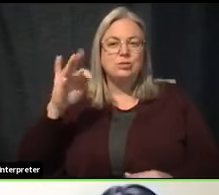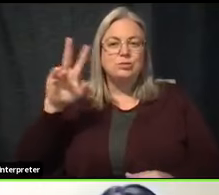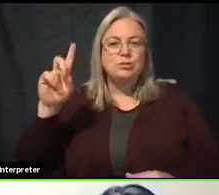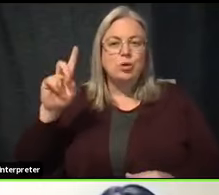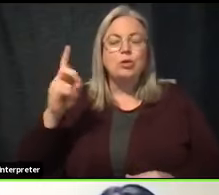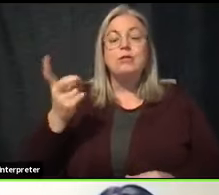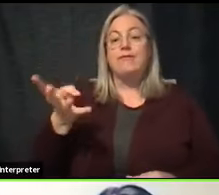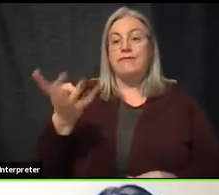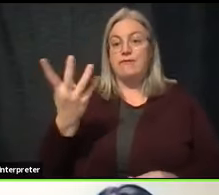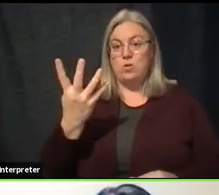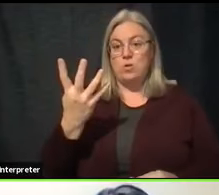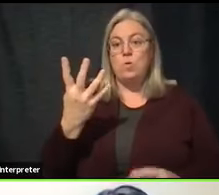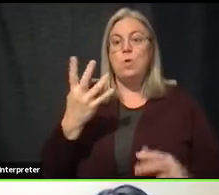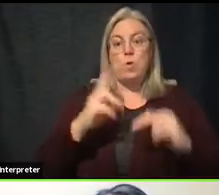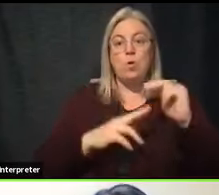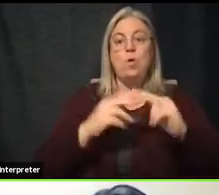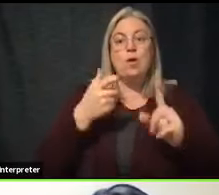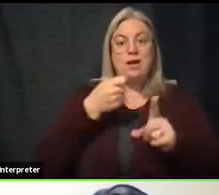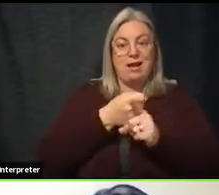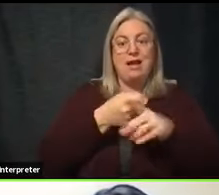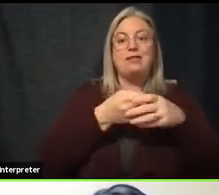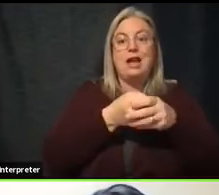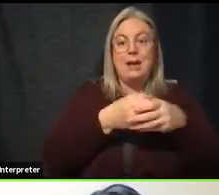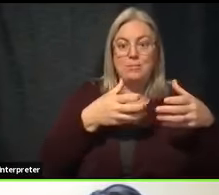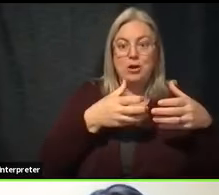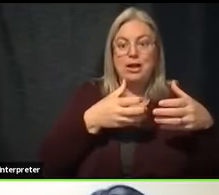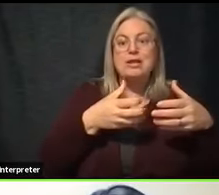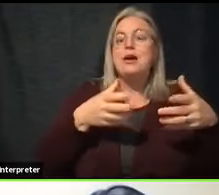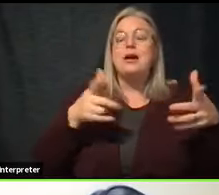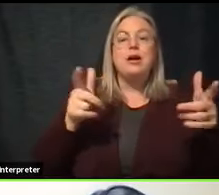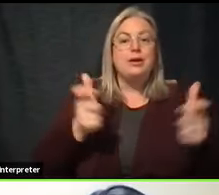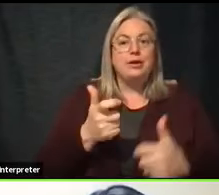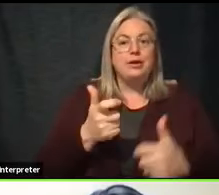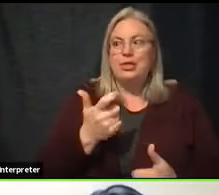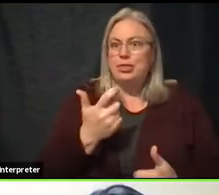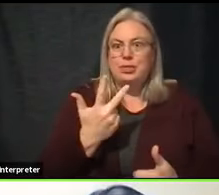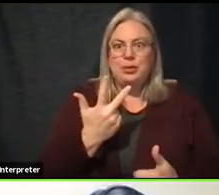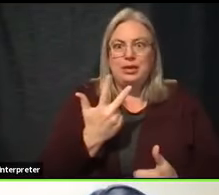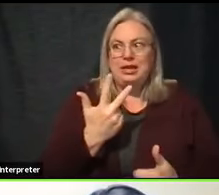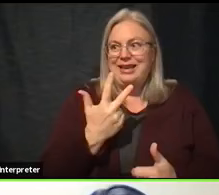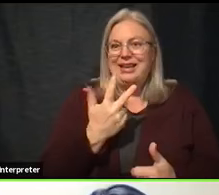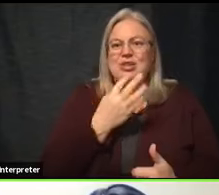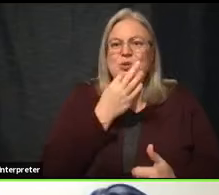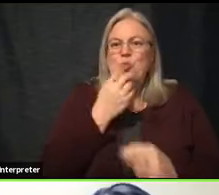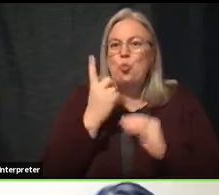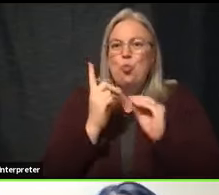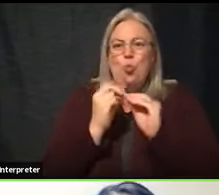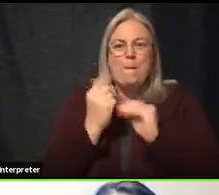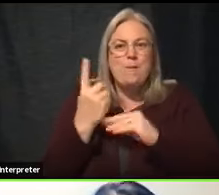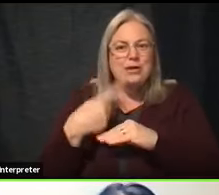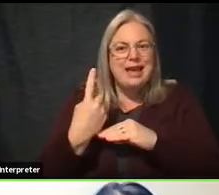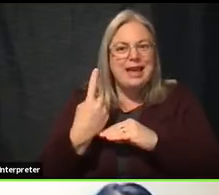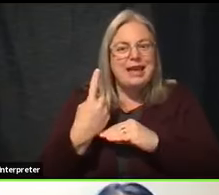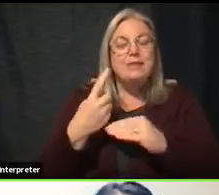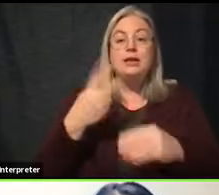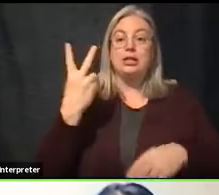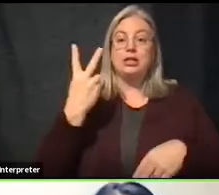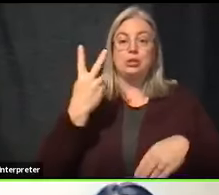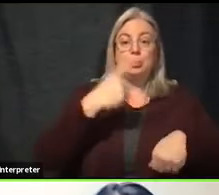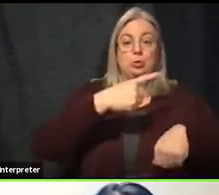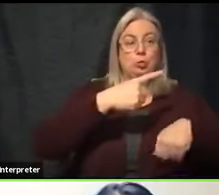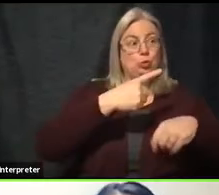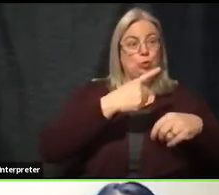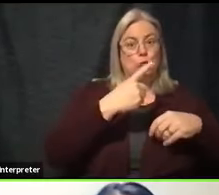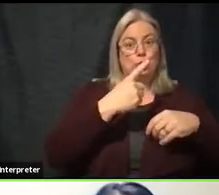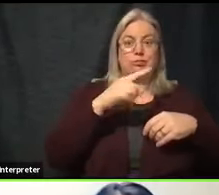long-term care facilities with outbreaks. And three of those are just one day away from being taken off of that list, meaning they've gone through two incubation periods or